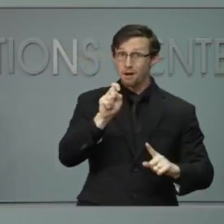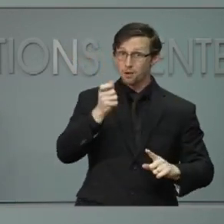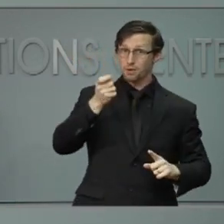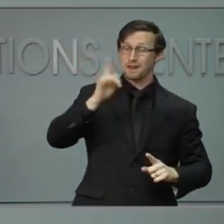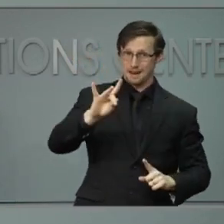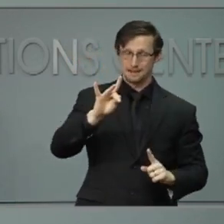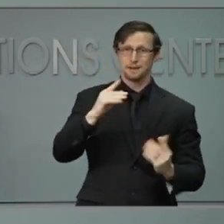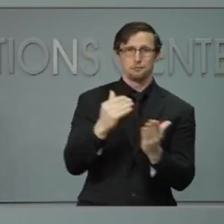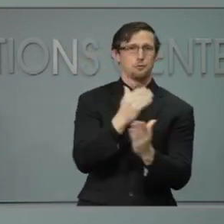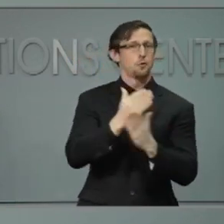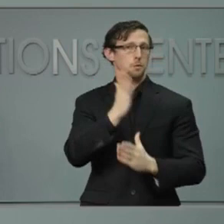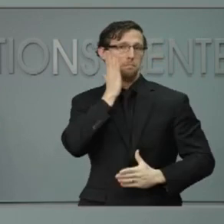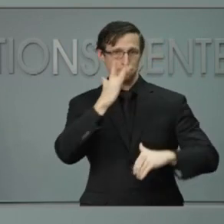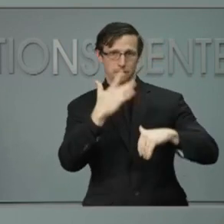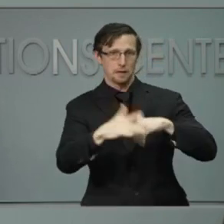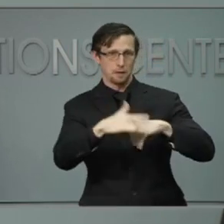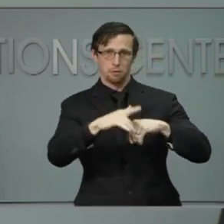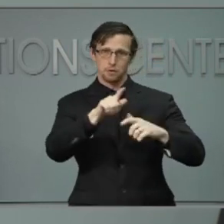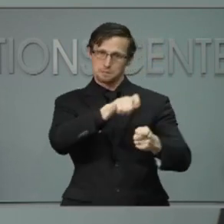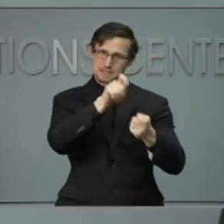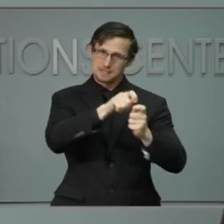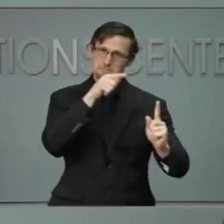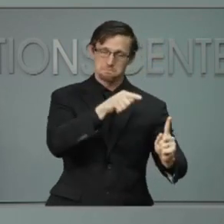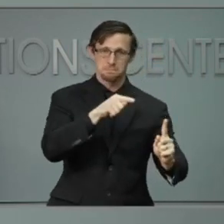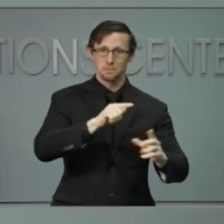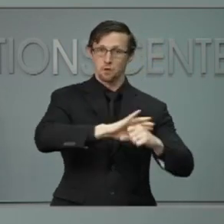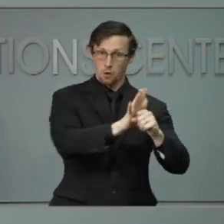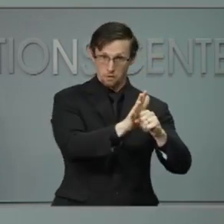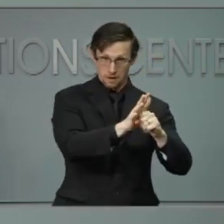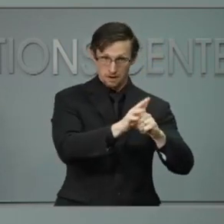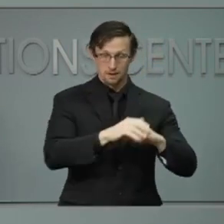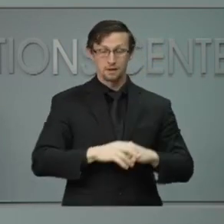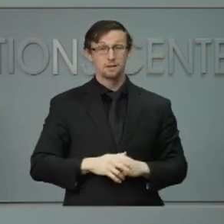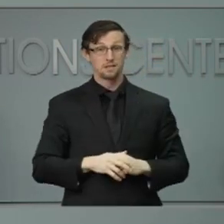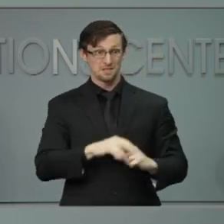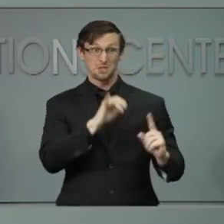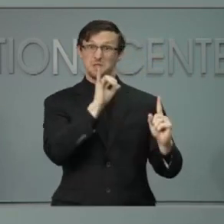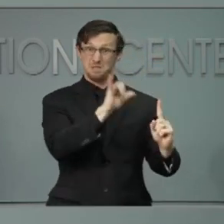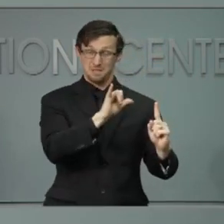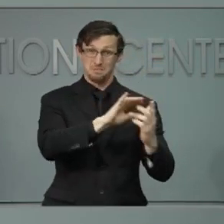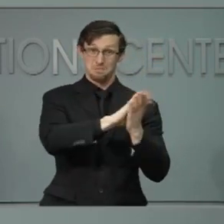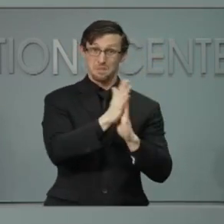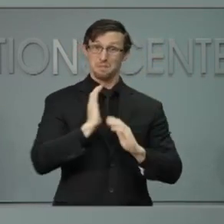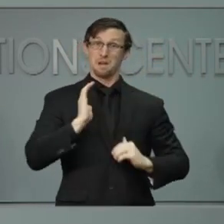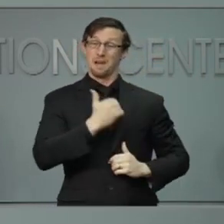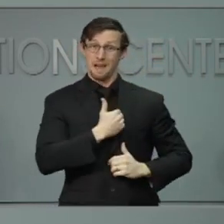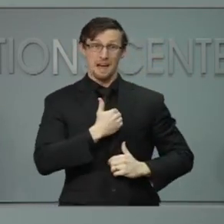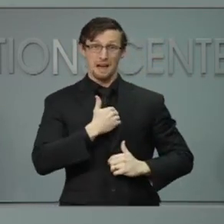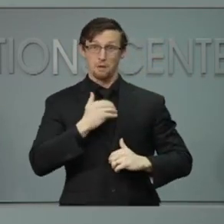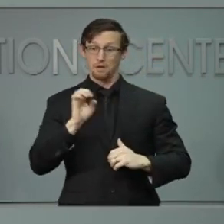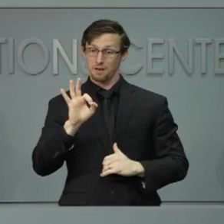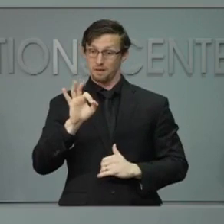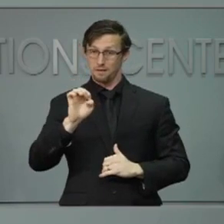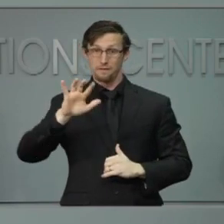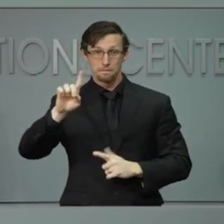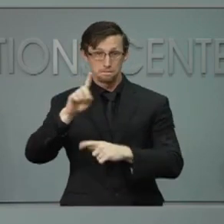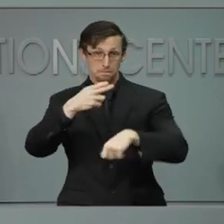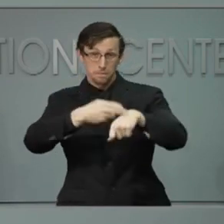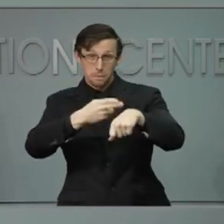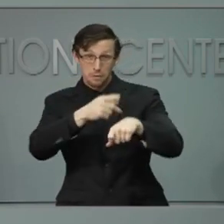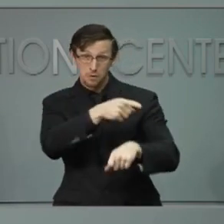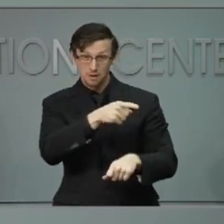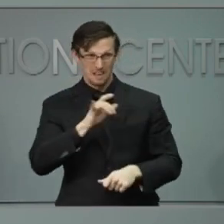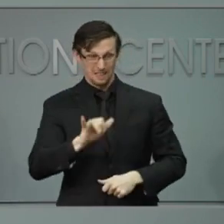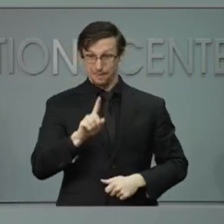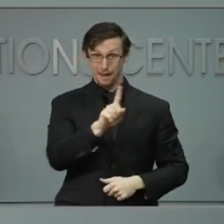beds to their system. In essence, it became our field hospital. Without these additional beds,